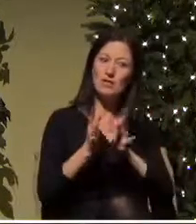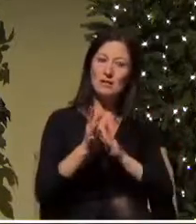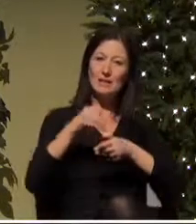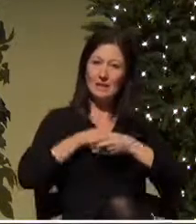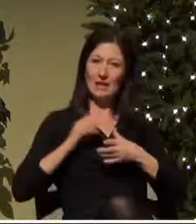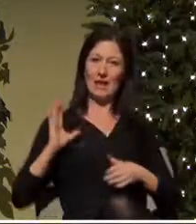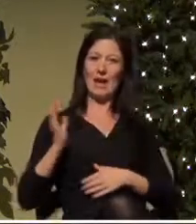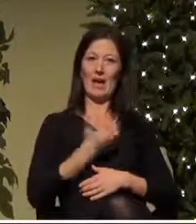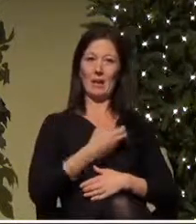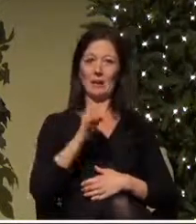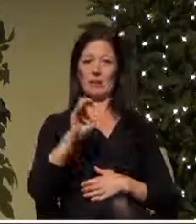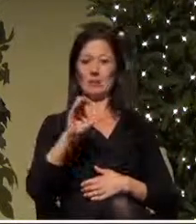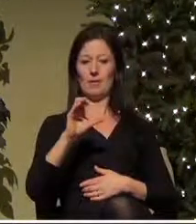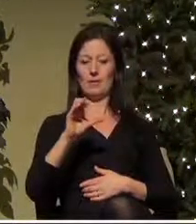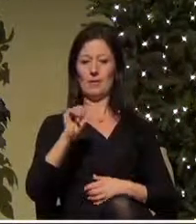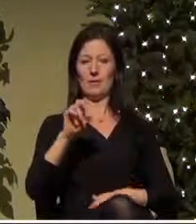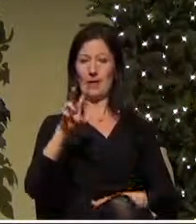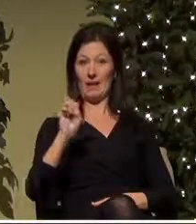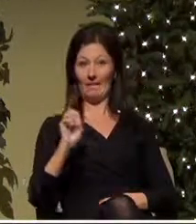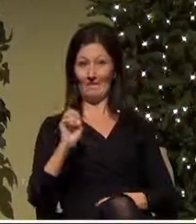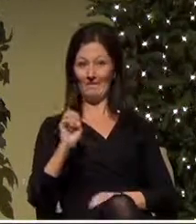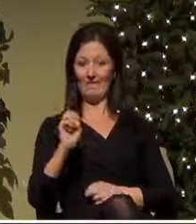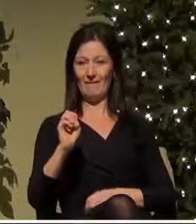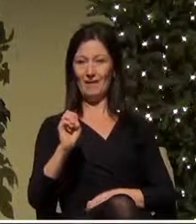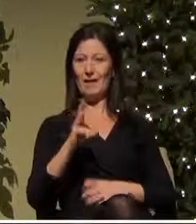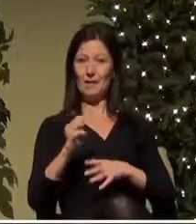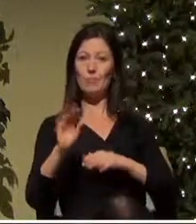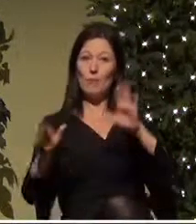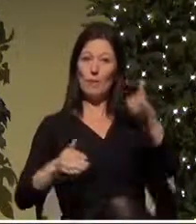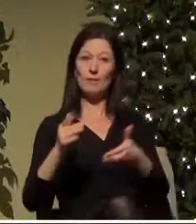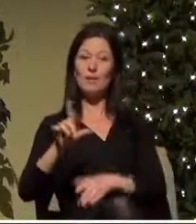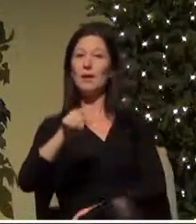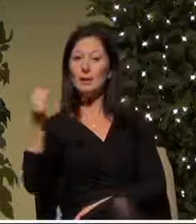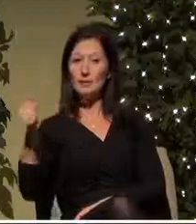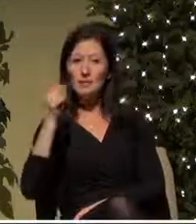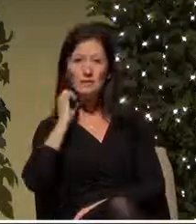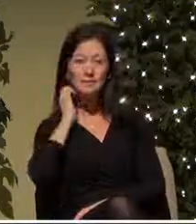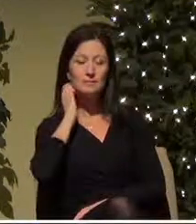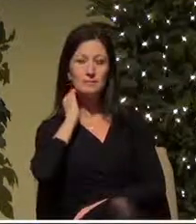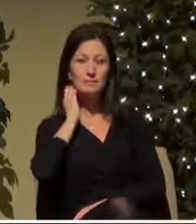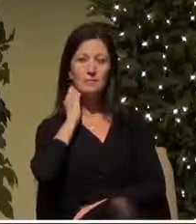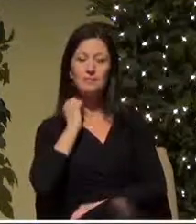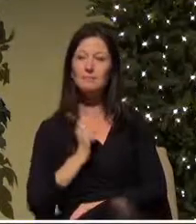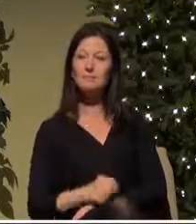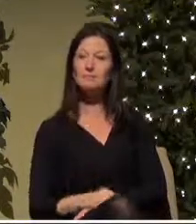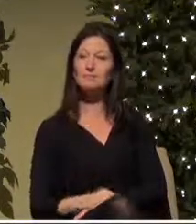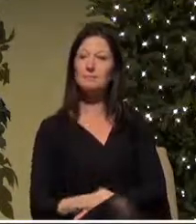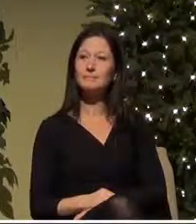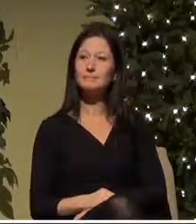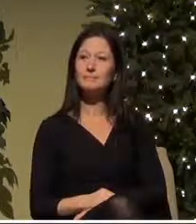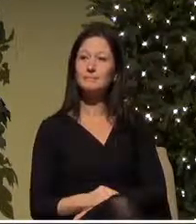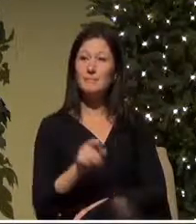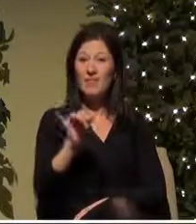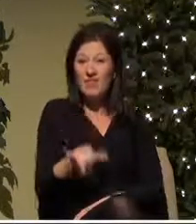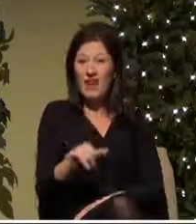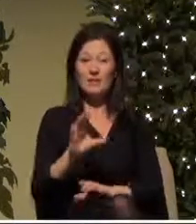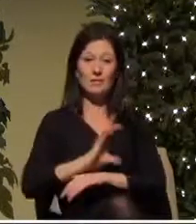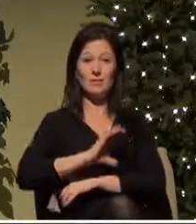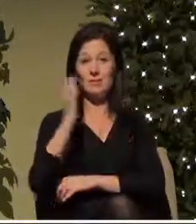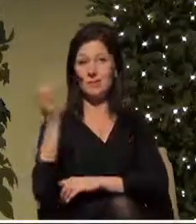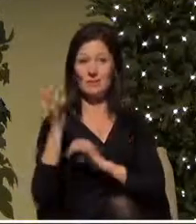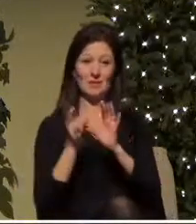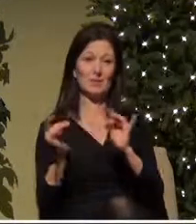welcoming others the family to whom God has called us this is the Christmas story